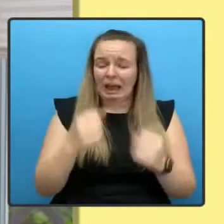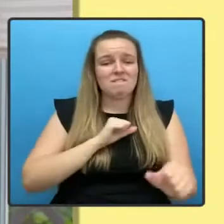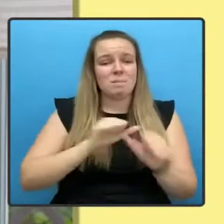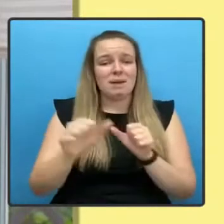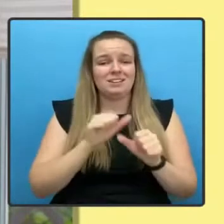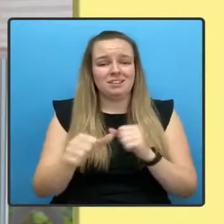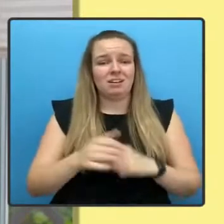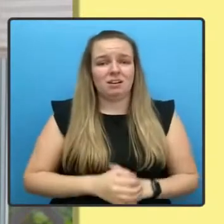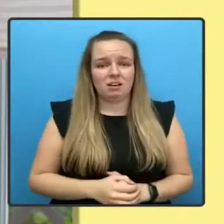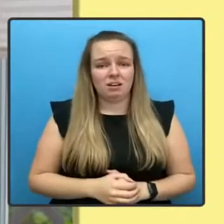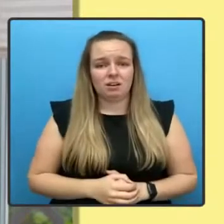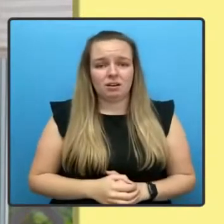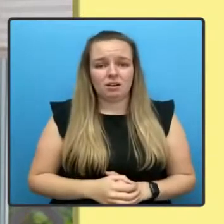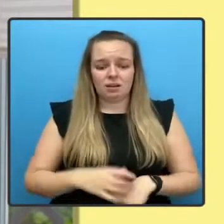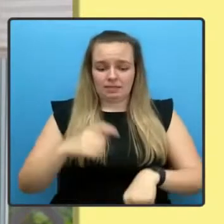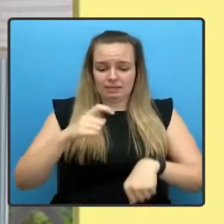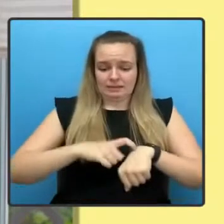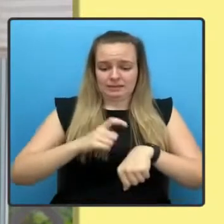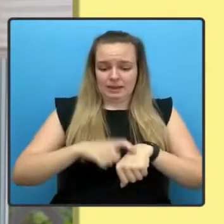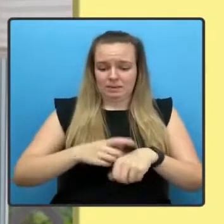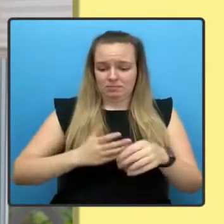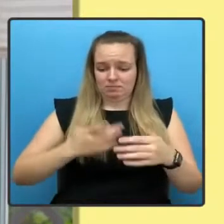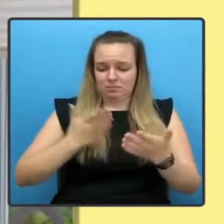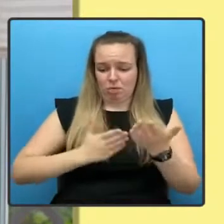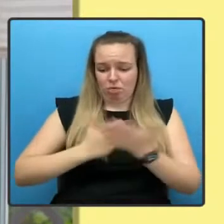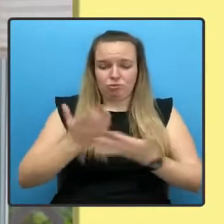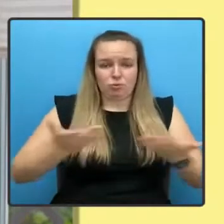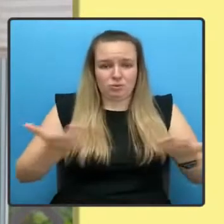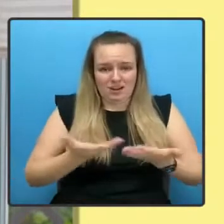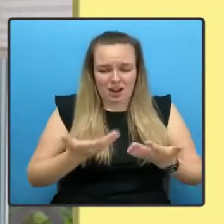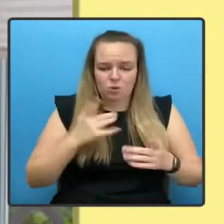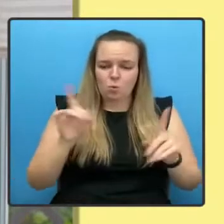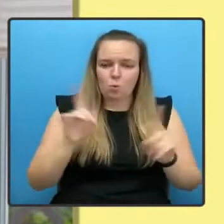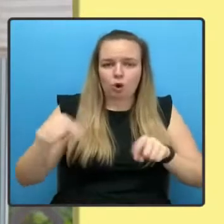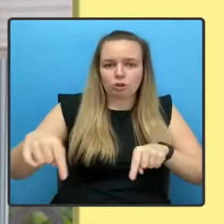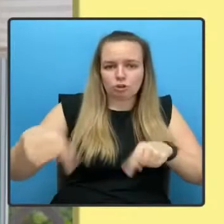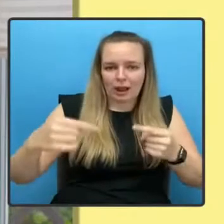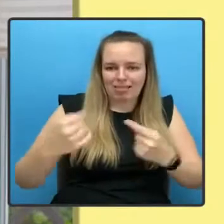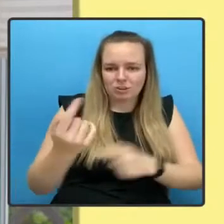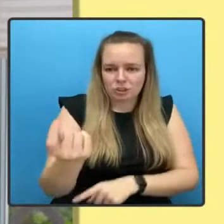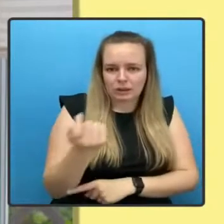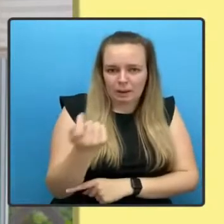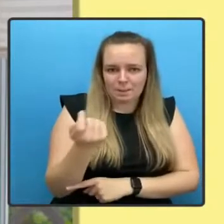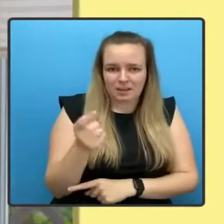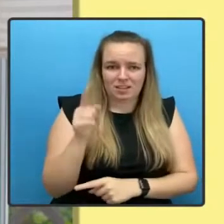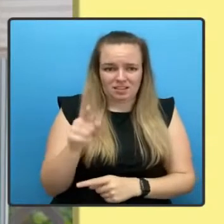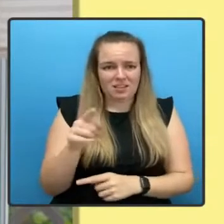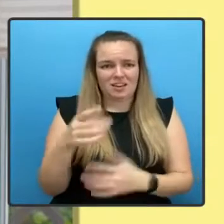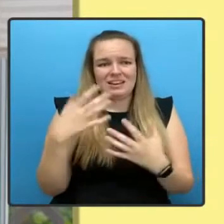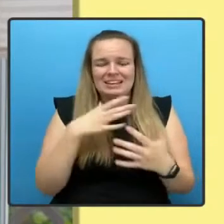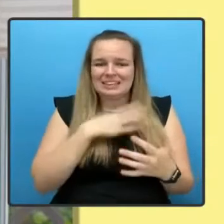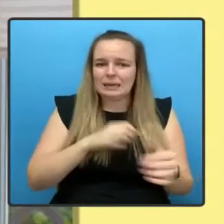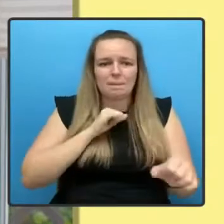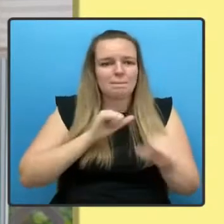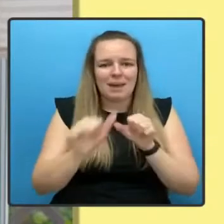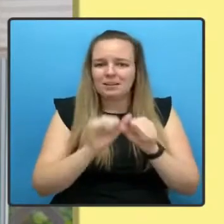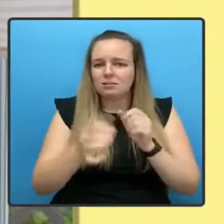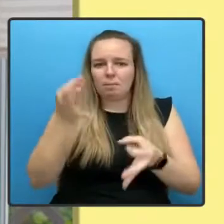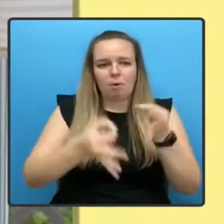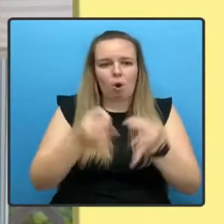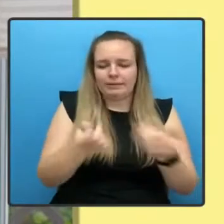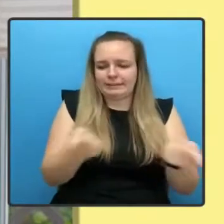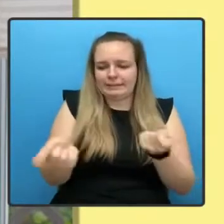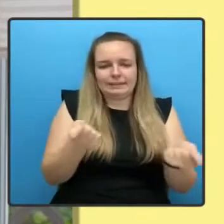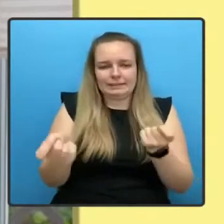living through and the challenges we face demand a better way of doing politics. That's why after this